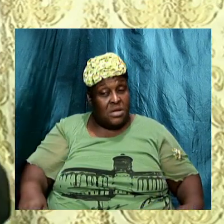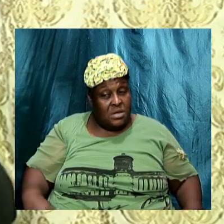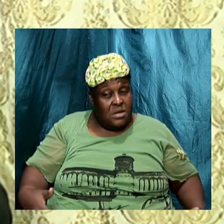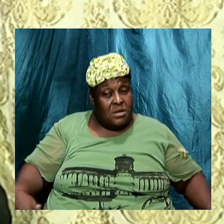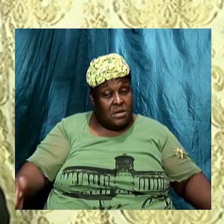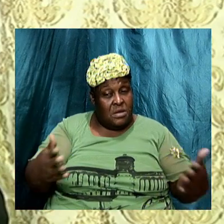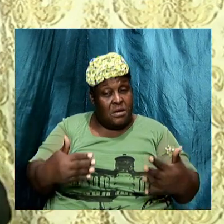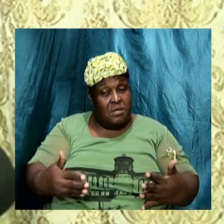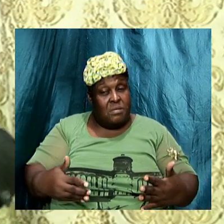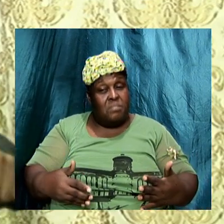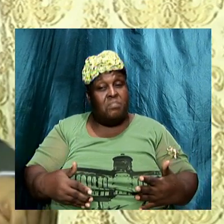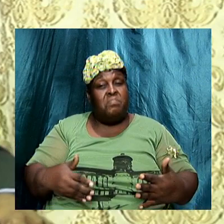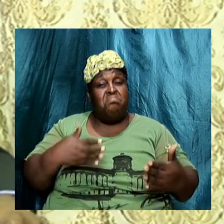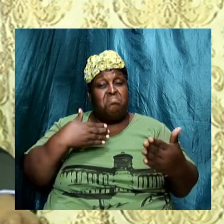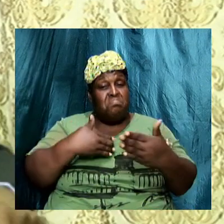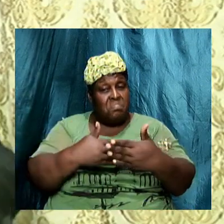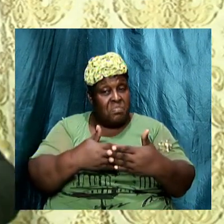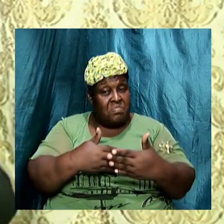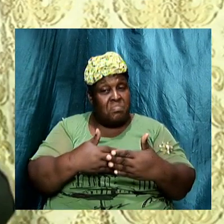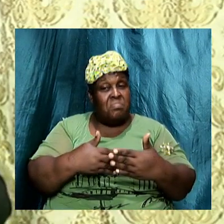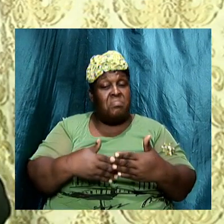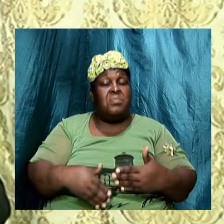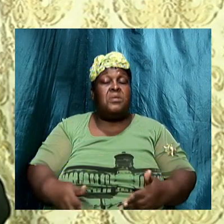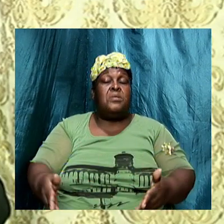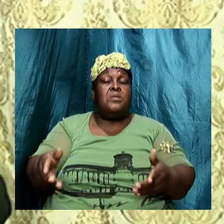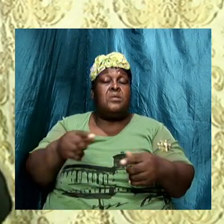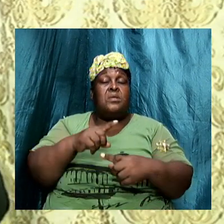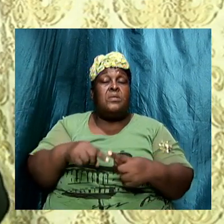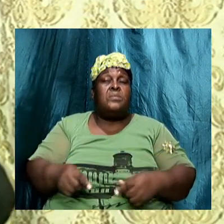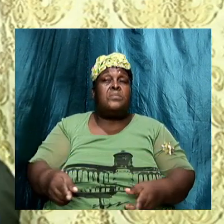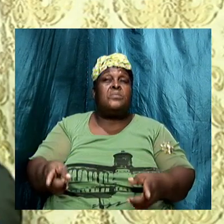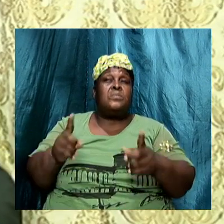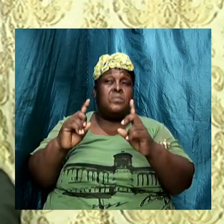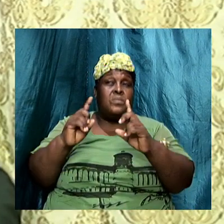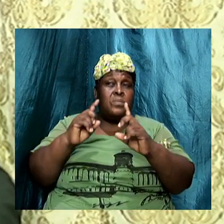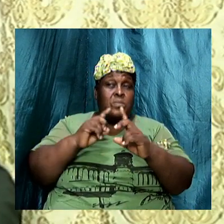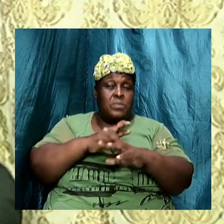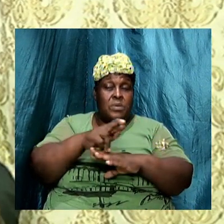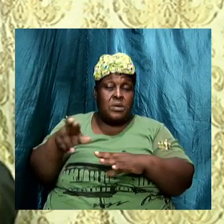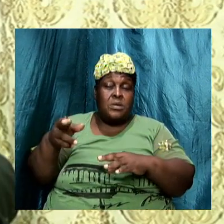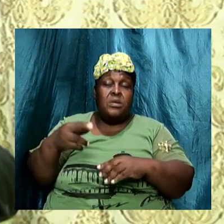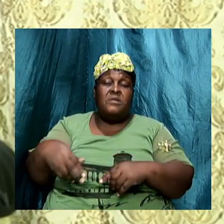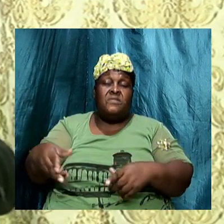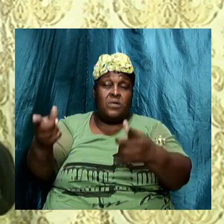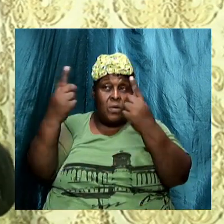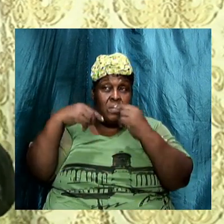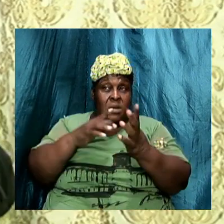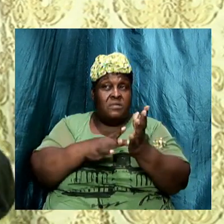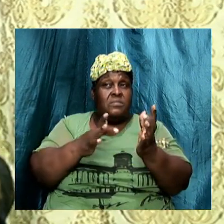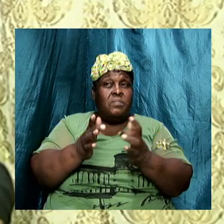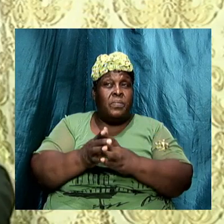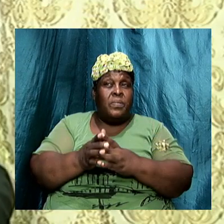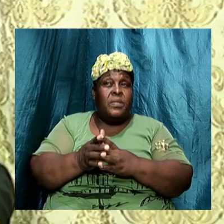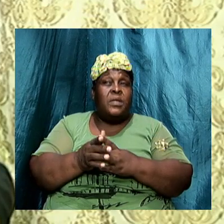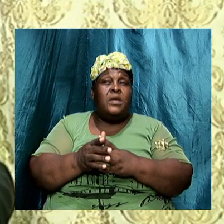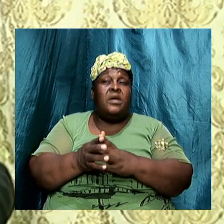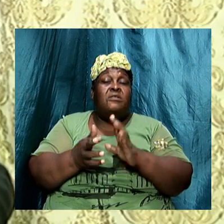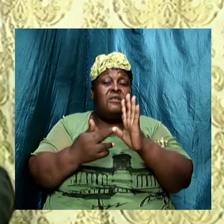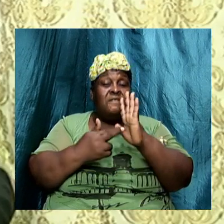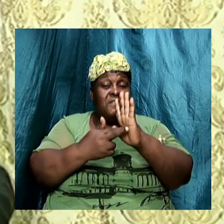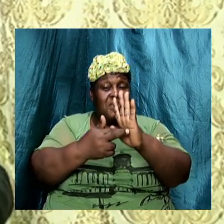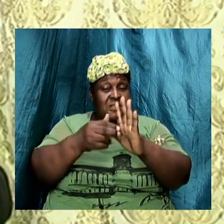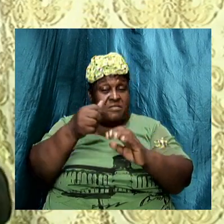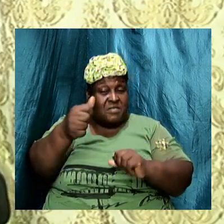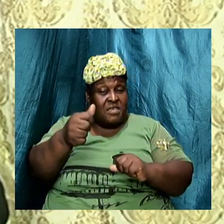the closer we get to his coming and revealing himself is the more you going